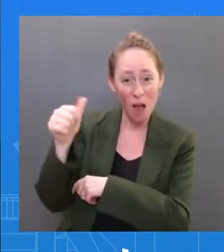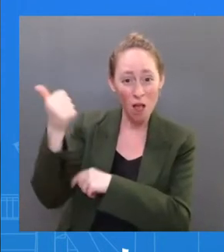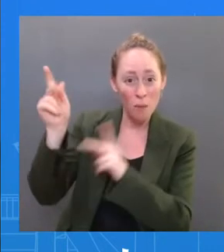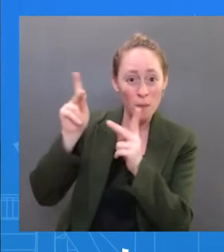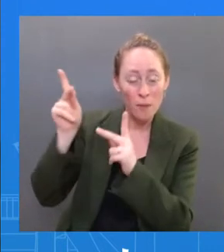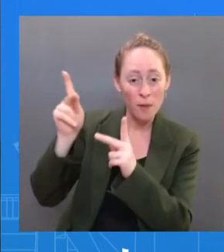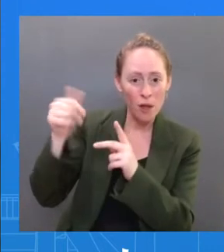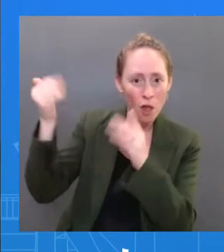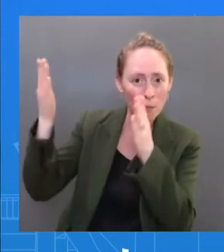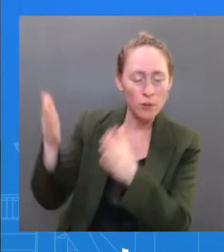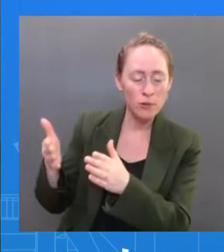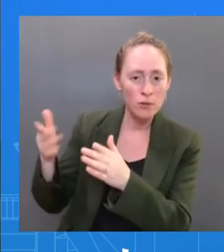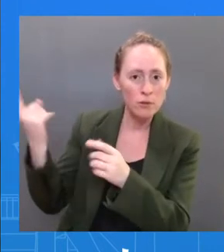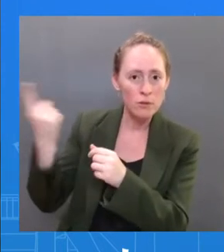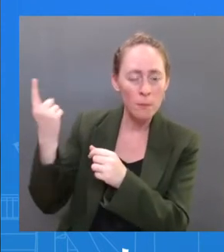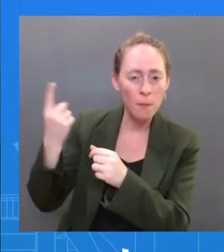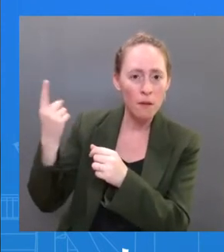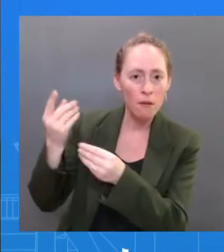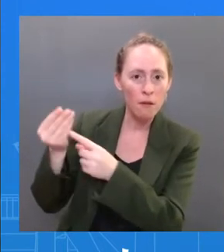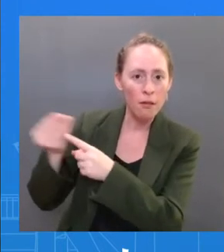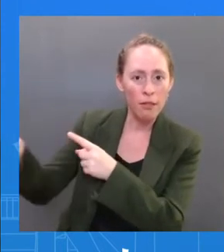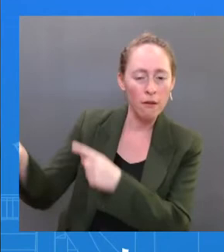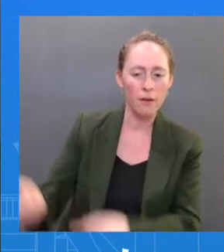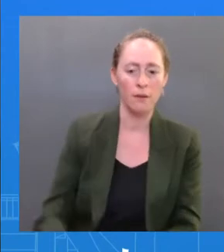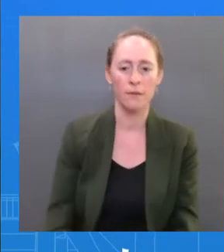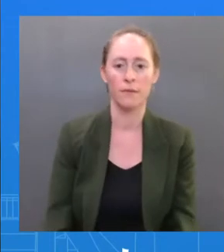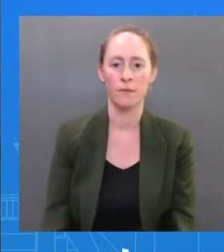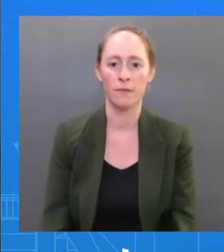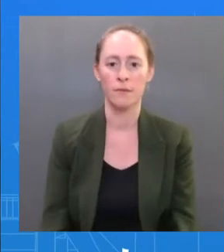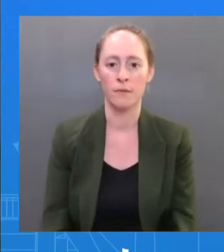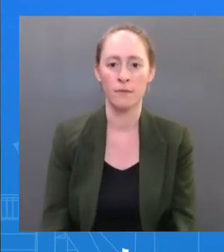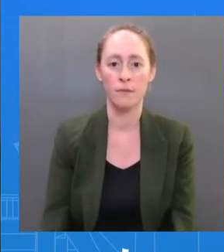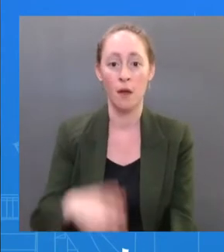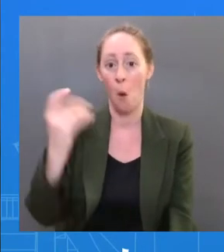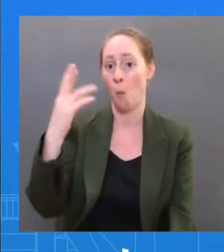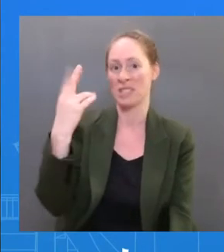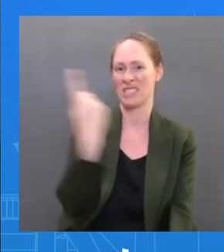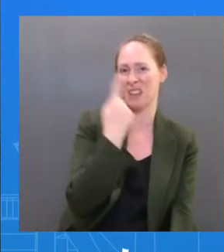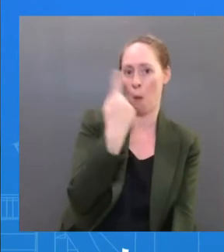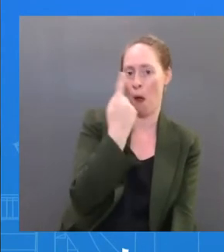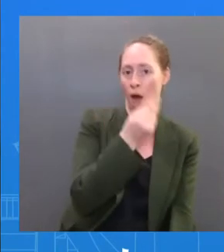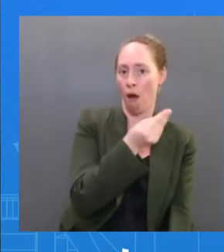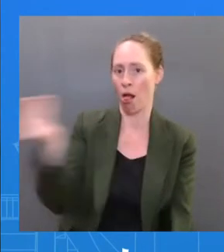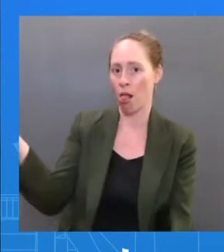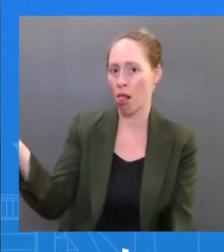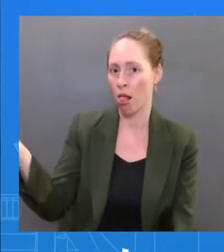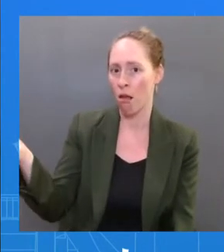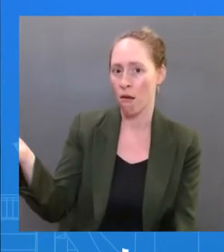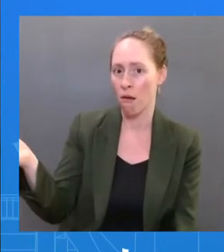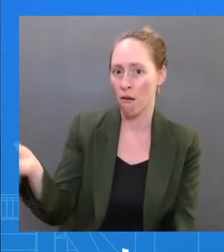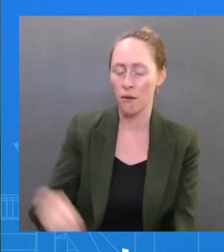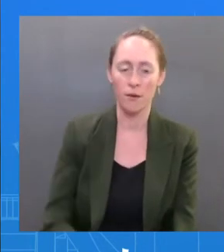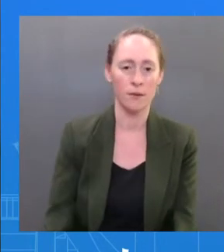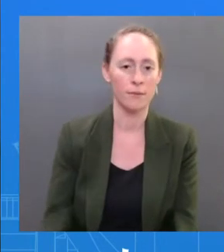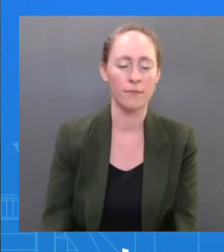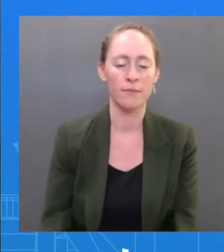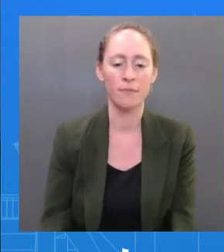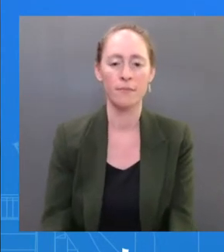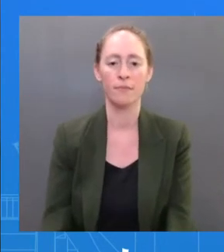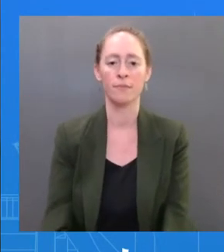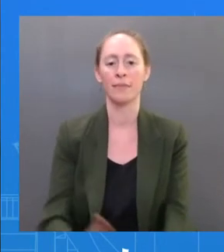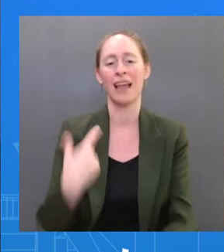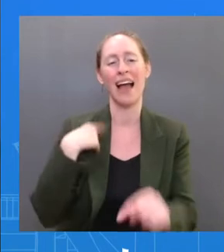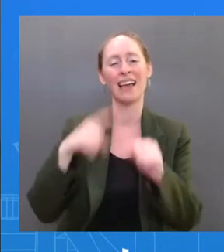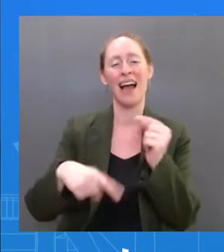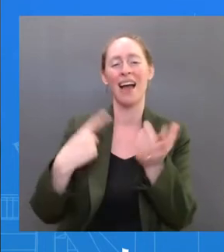out. I can't speak to. What I can say is our process — because, as we — as we all stated, he is now positive — we are doing our process to — for